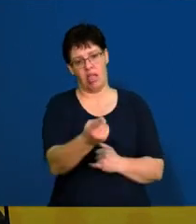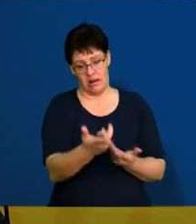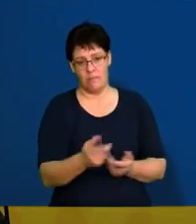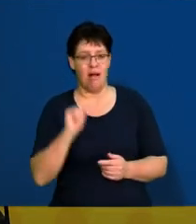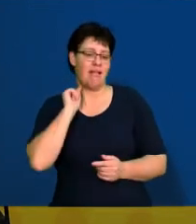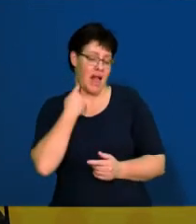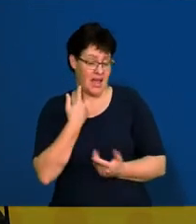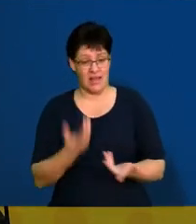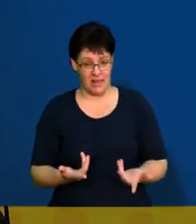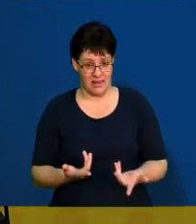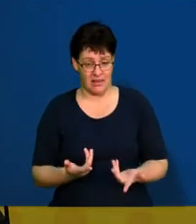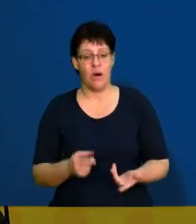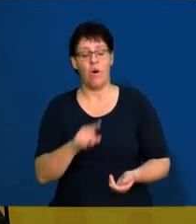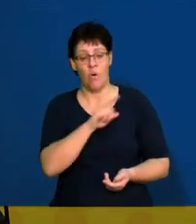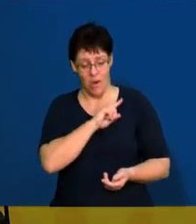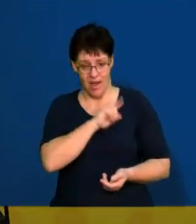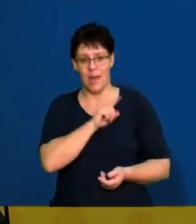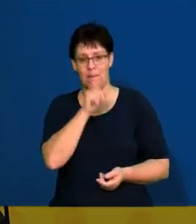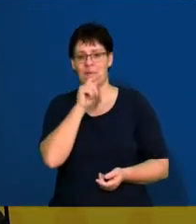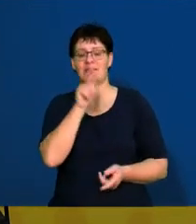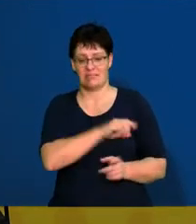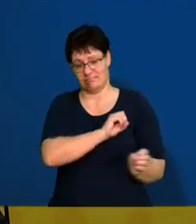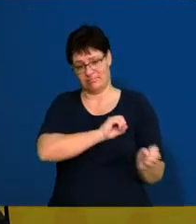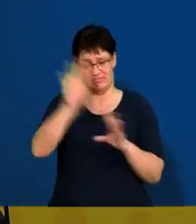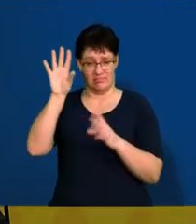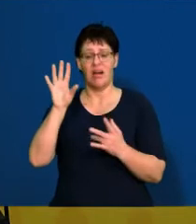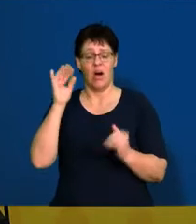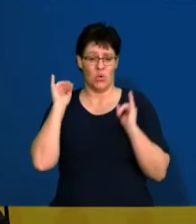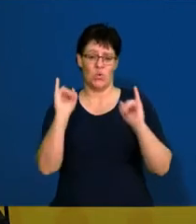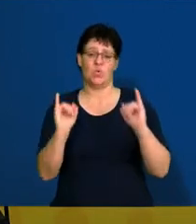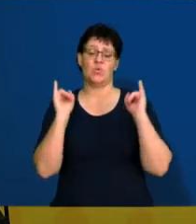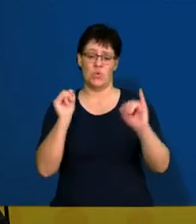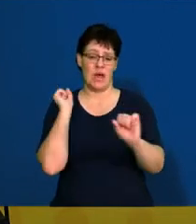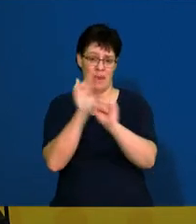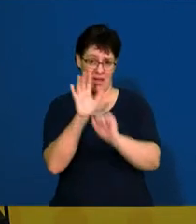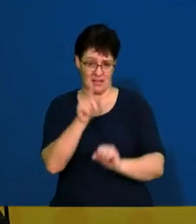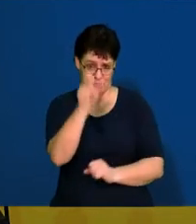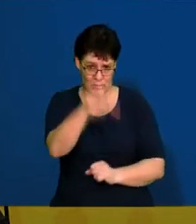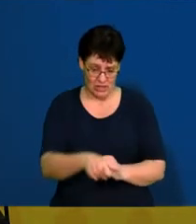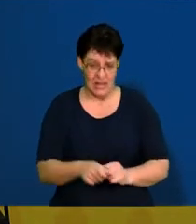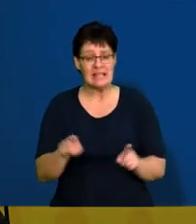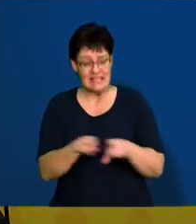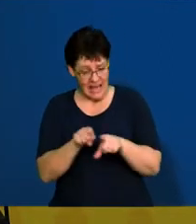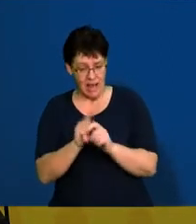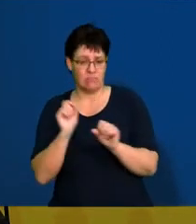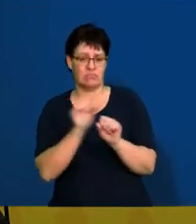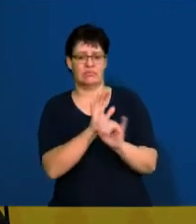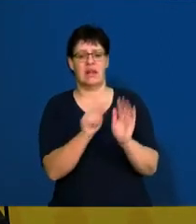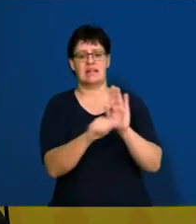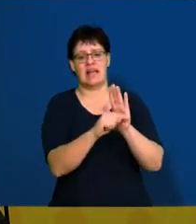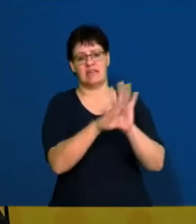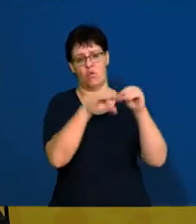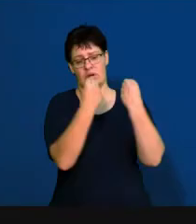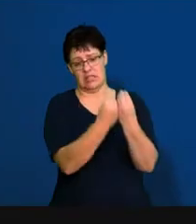you've been caught out lying on your CV because that can have detrimental impact on you and the organisation.